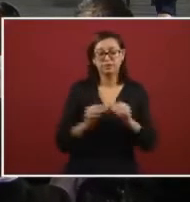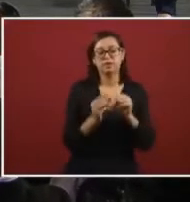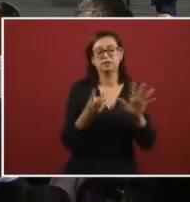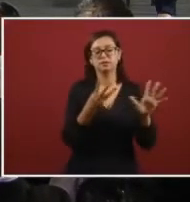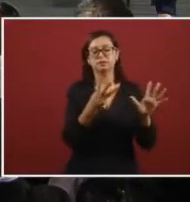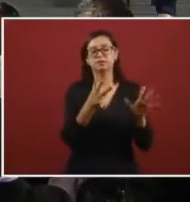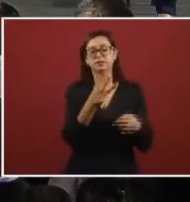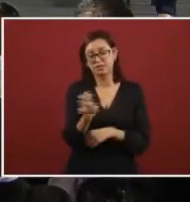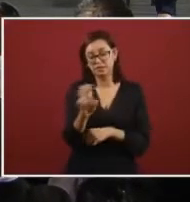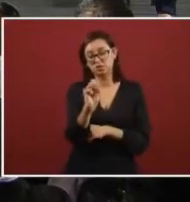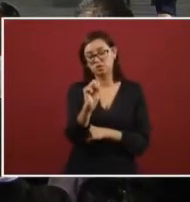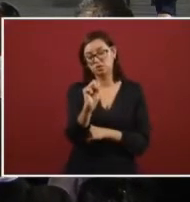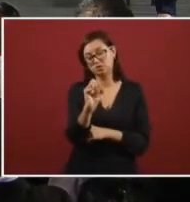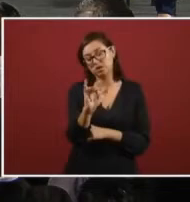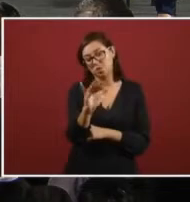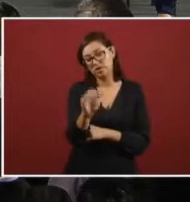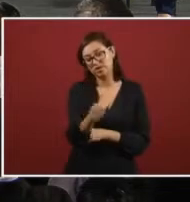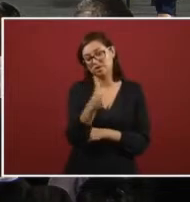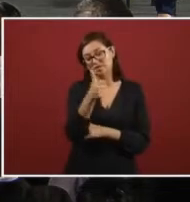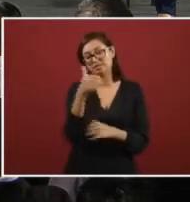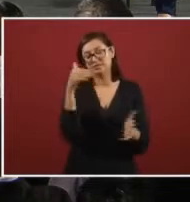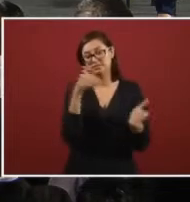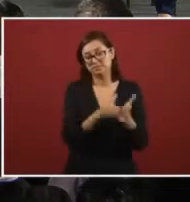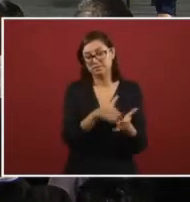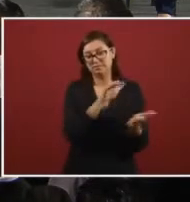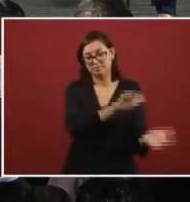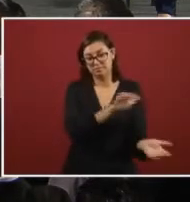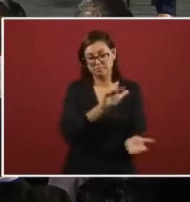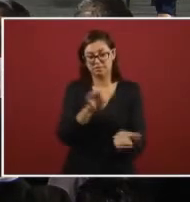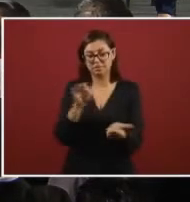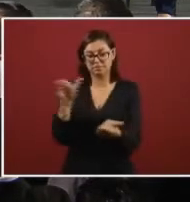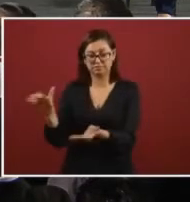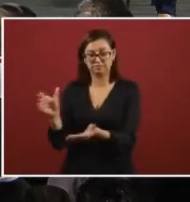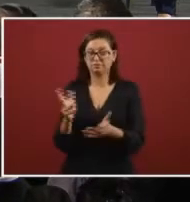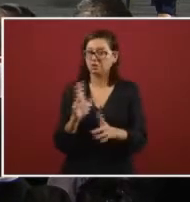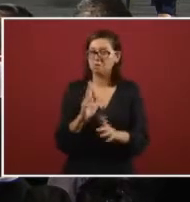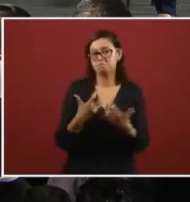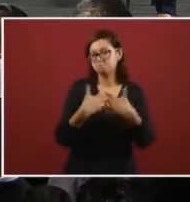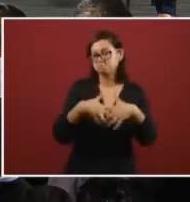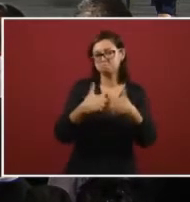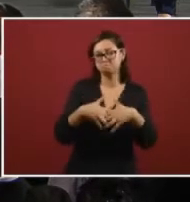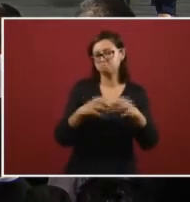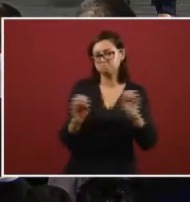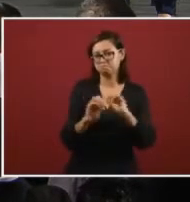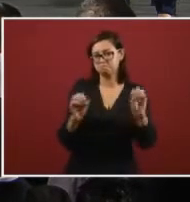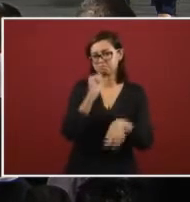should be around three hundred and fifty-six barrels of oil